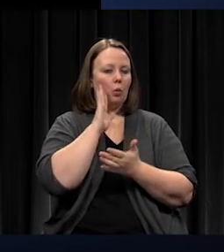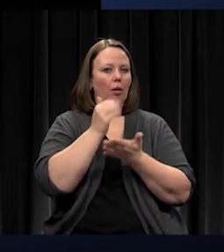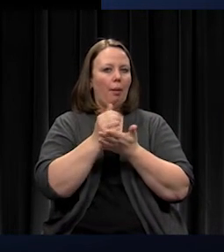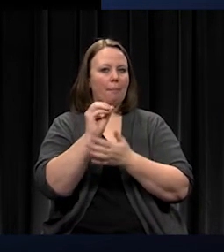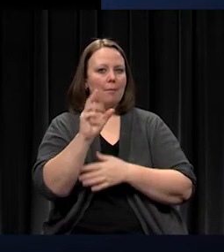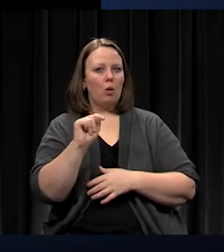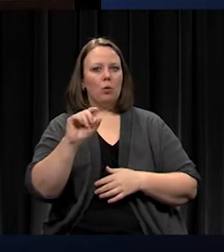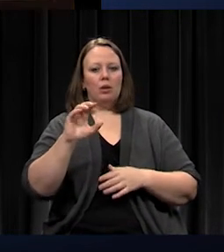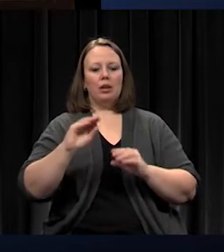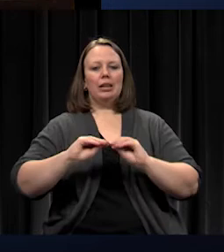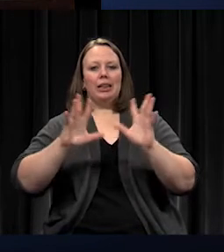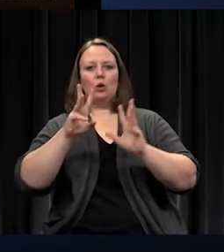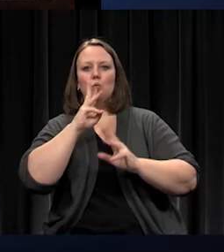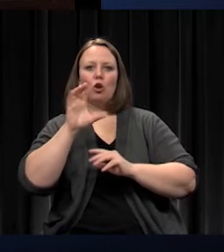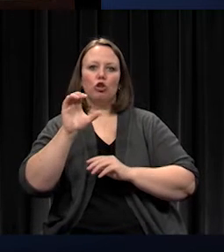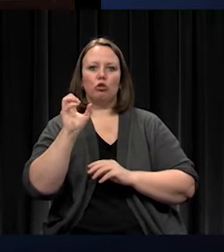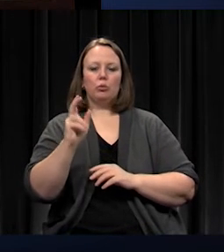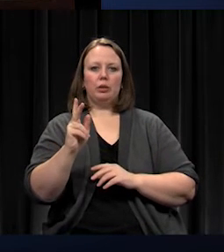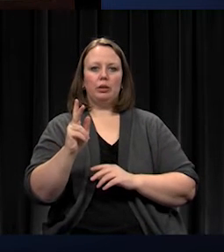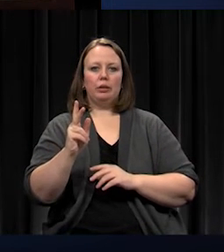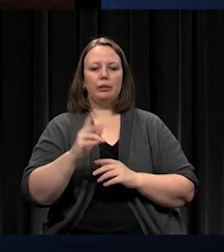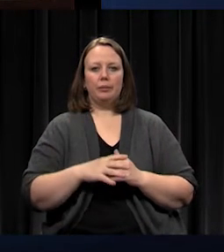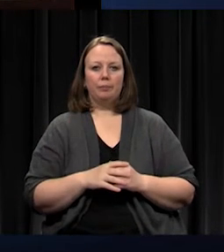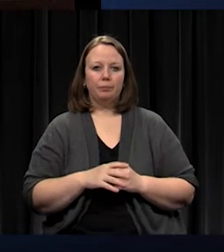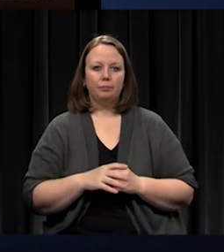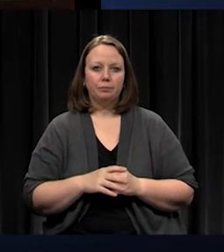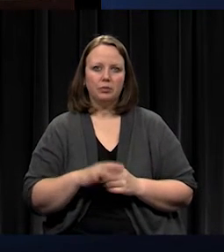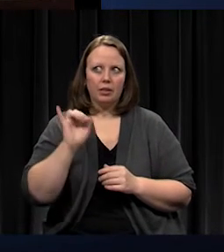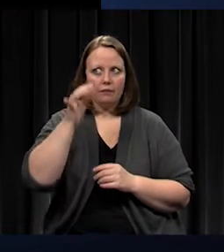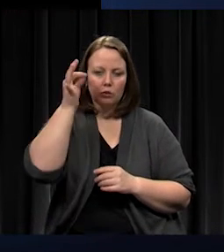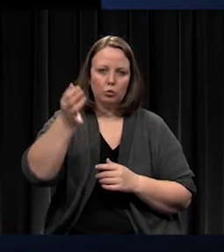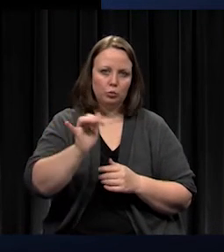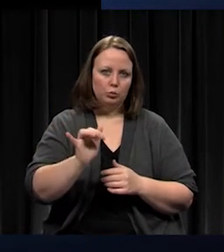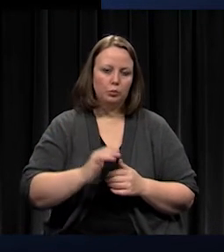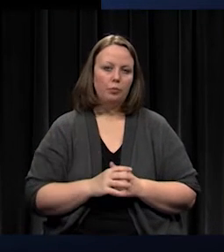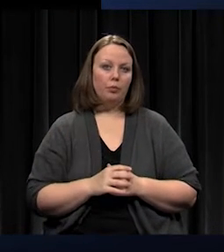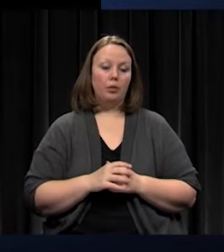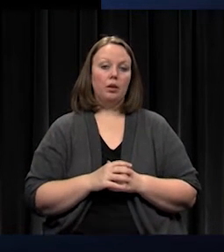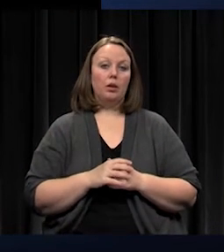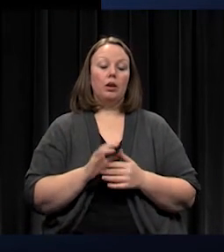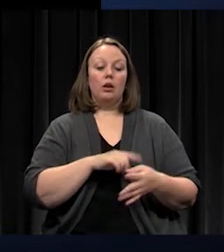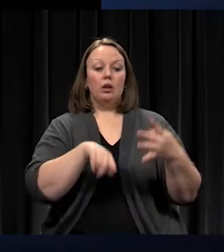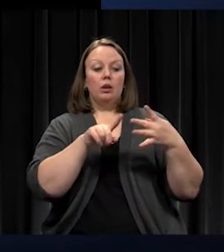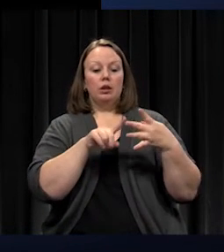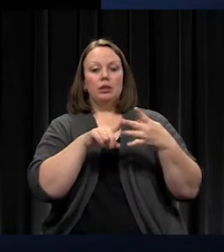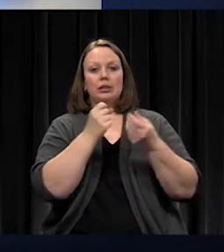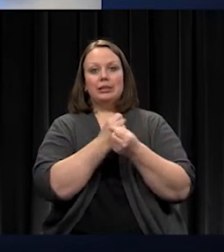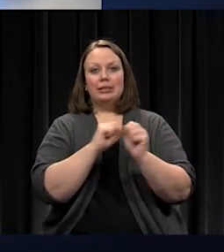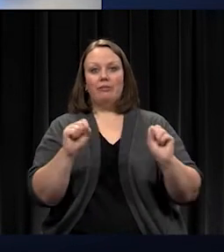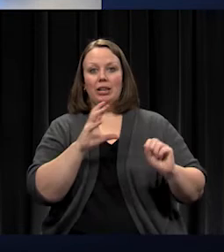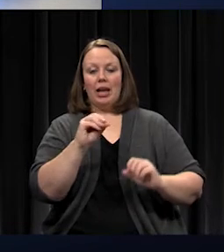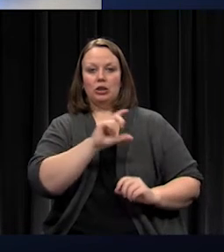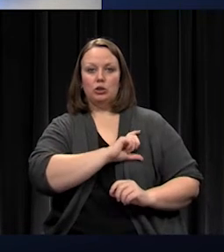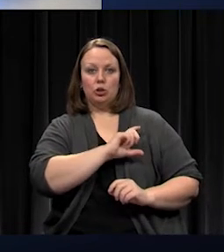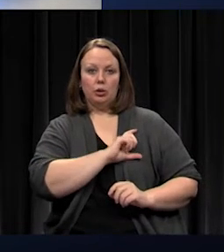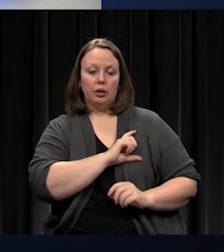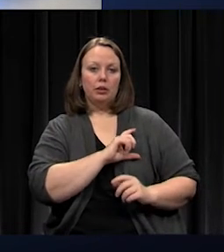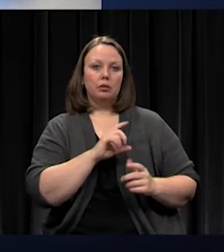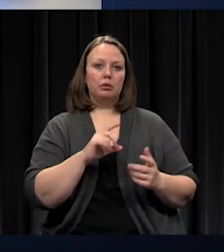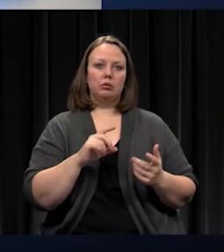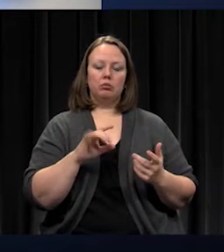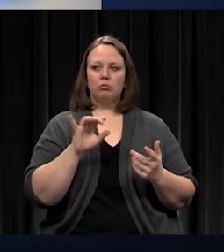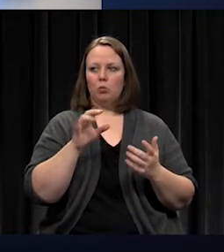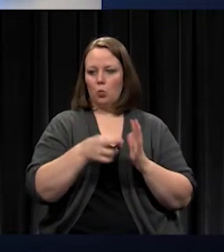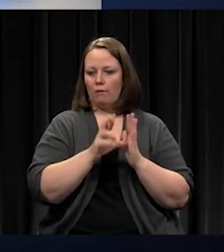are the ones that are on the table. We then moved to our safety and security thread. And reviewed a lot of great work that happened in